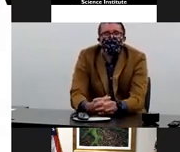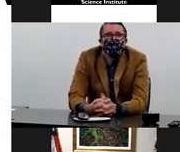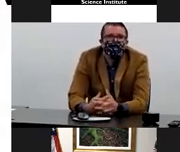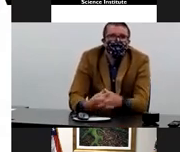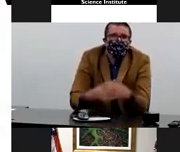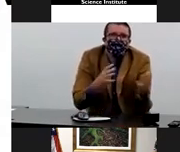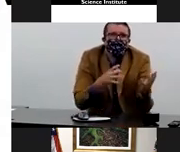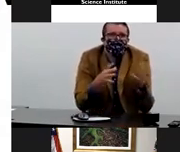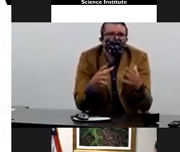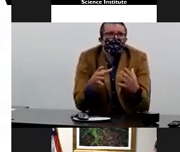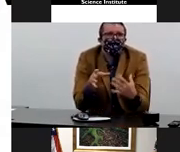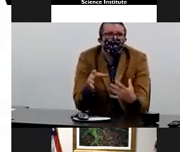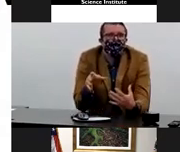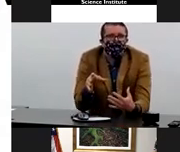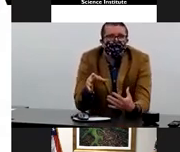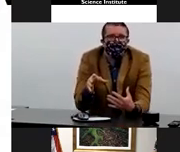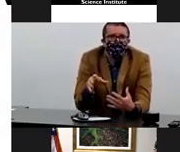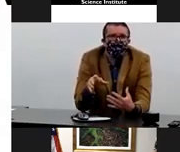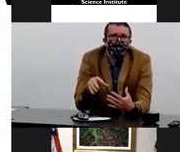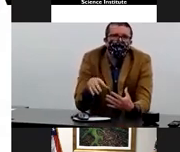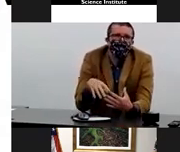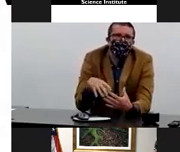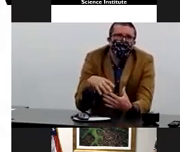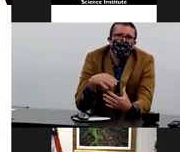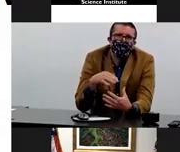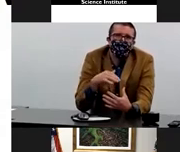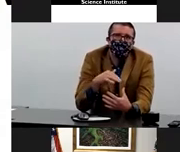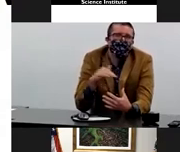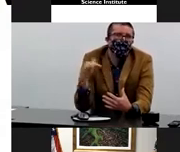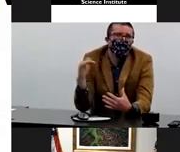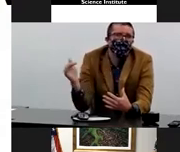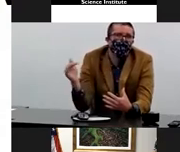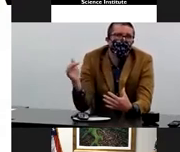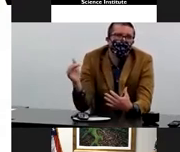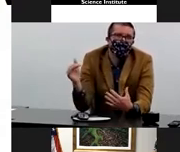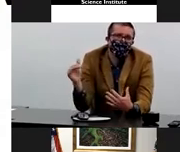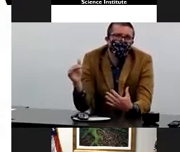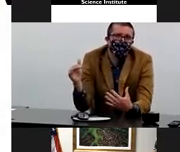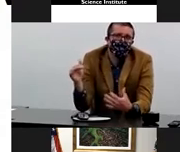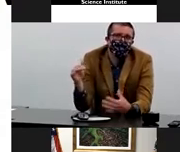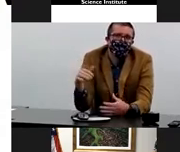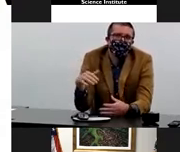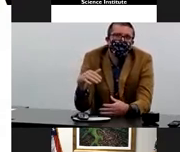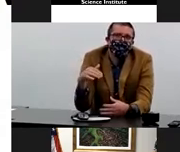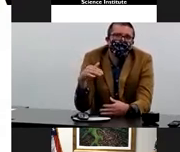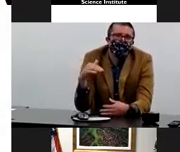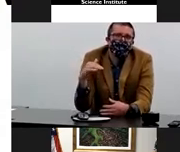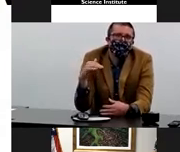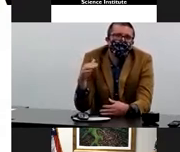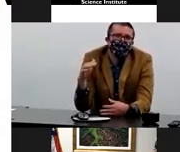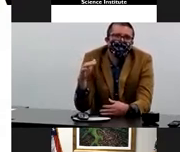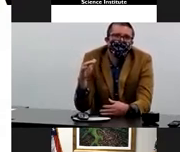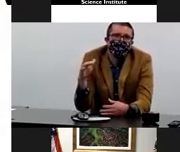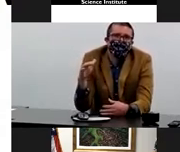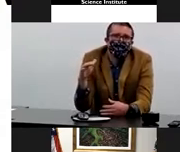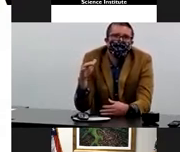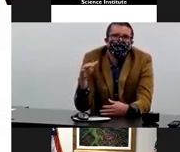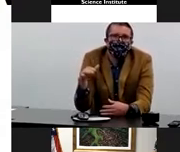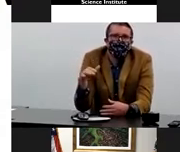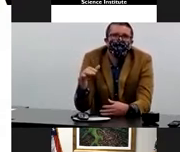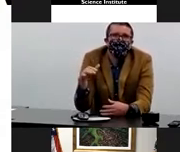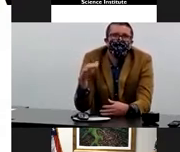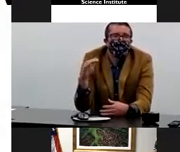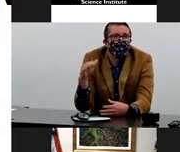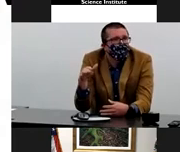So which antibodies each person makes seems to have some role in what happens to them. And so we noticed this alarming